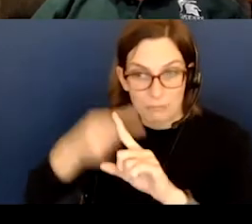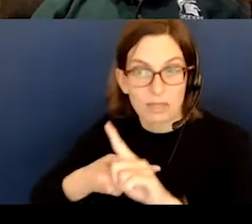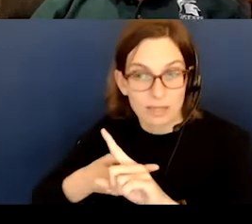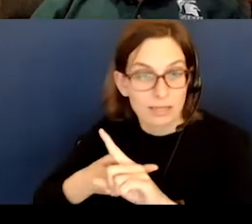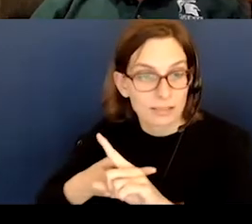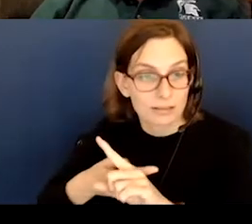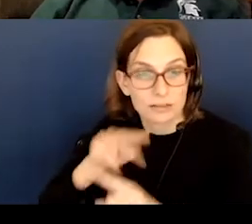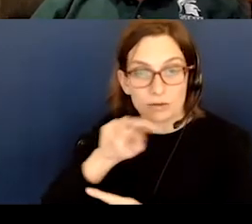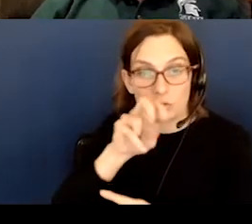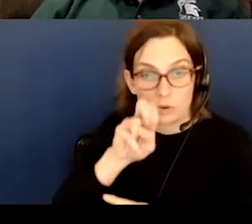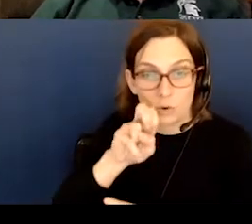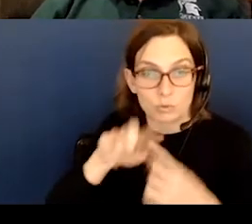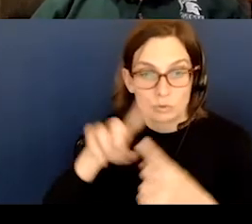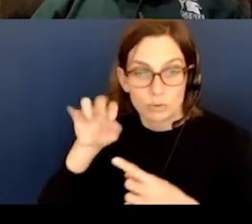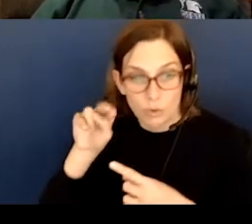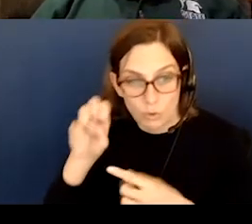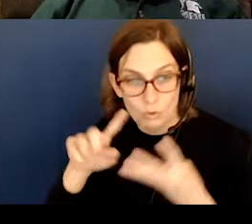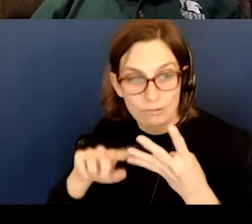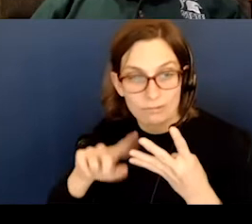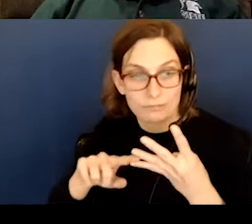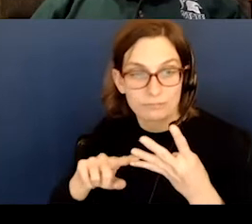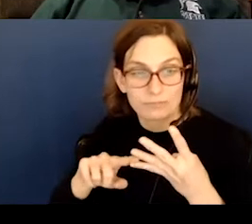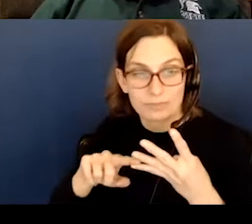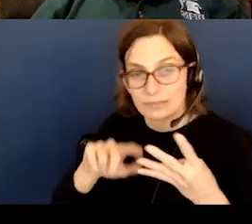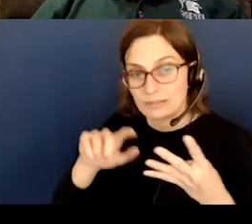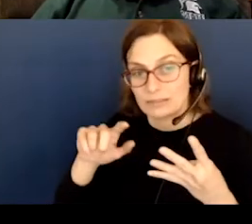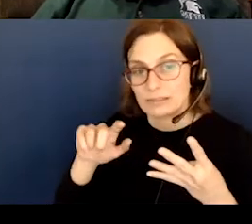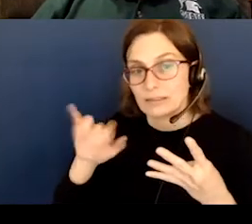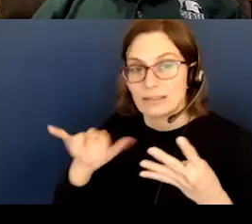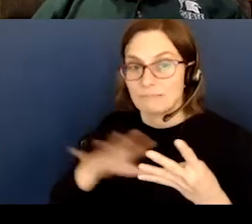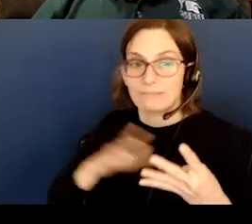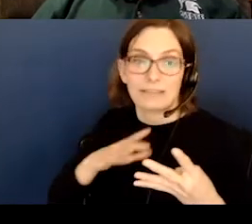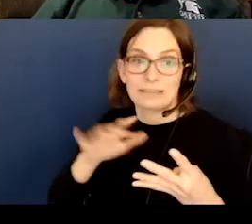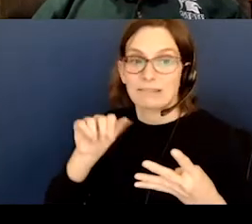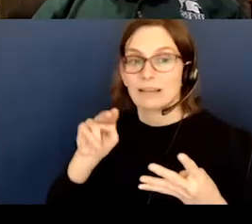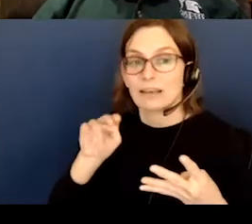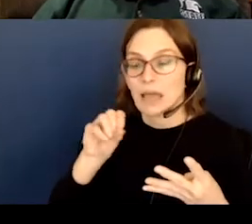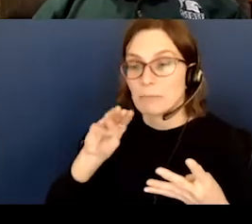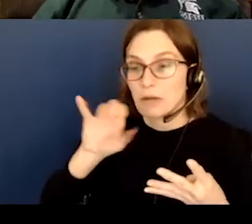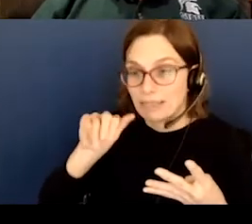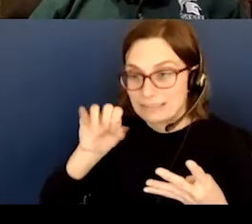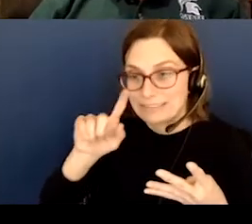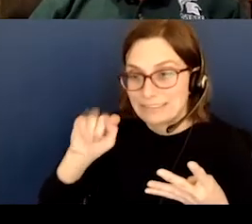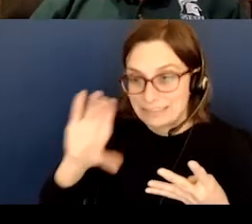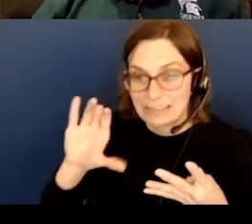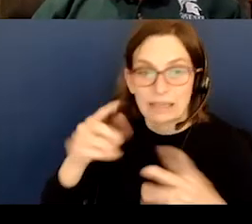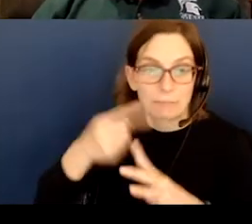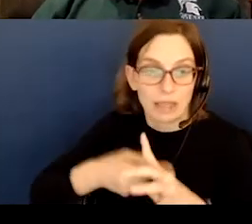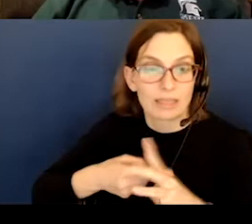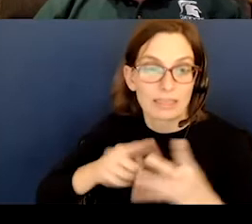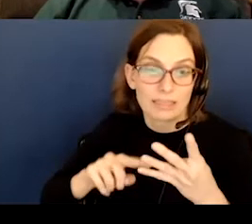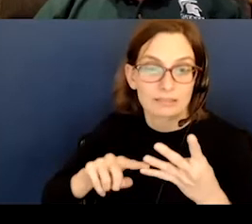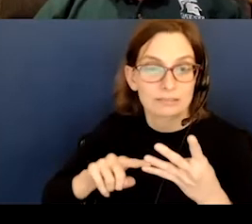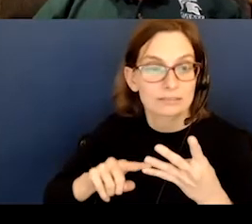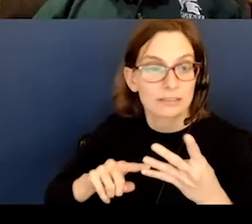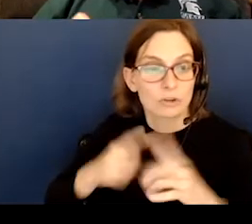node to node where the orbits cross. And this fancy anomalistic month, which is also seems very reasonable